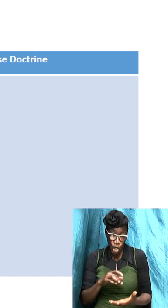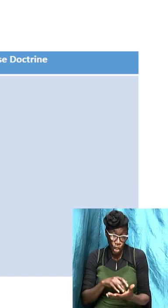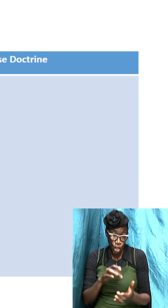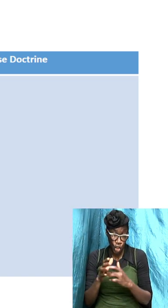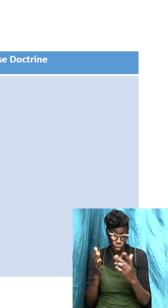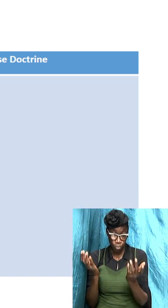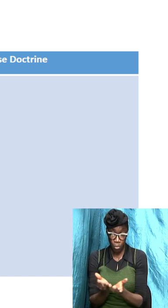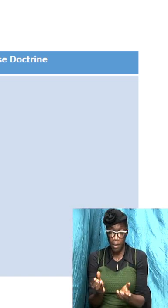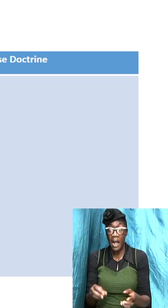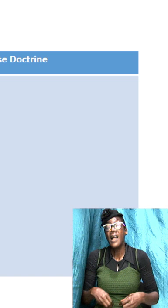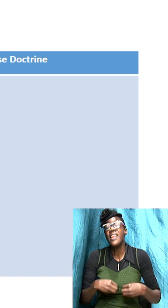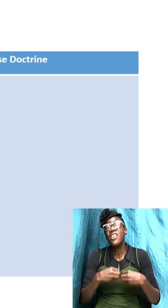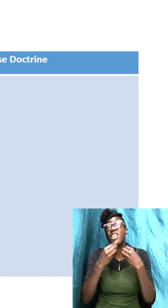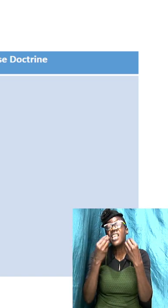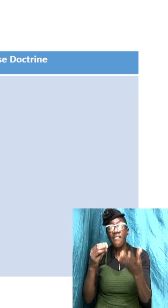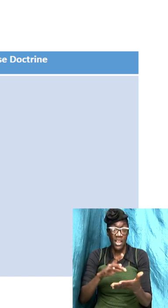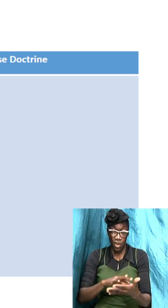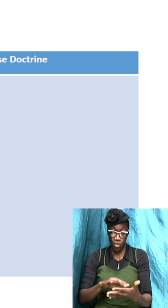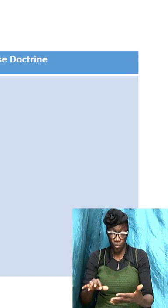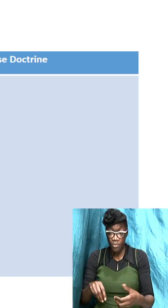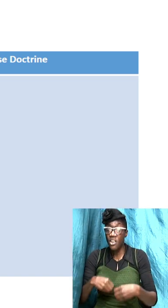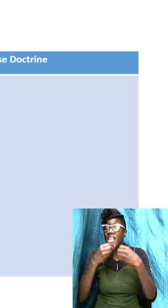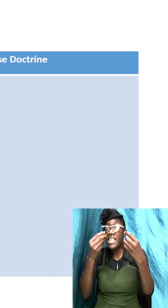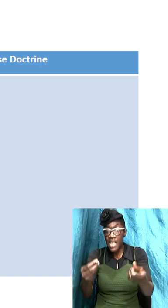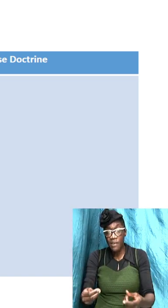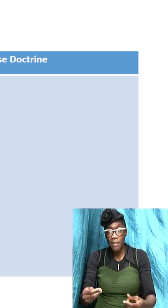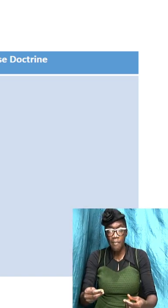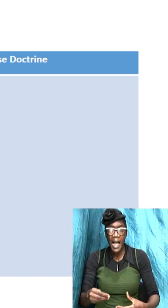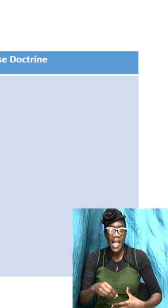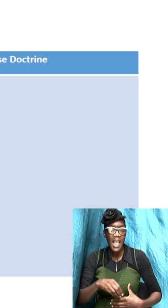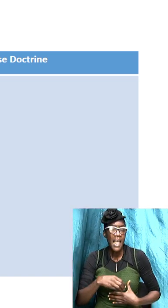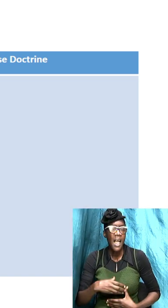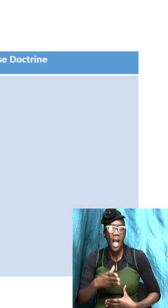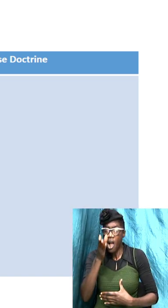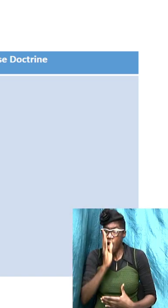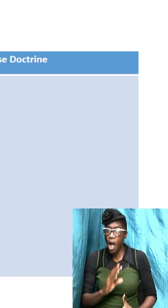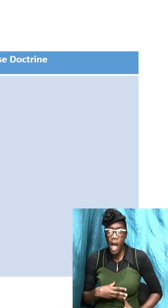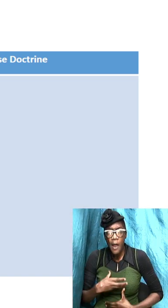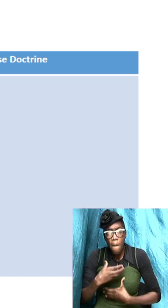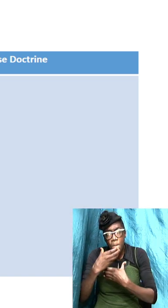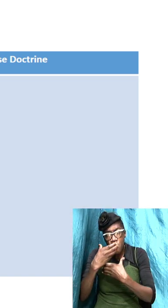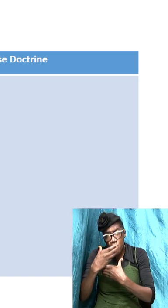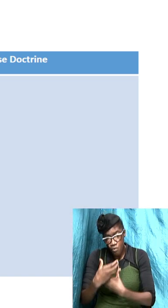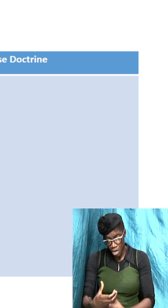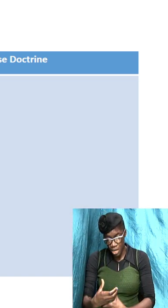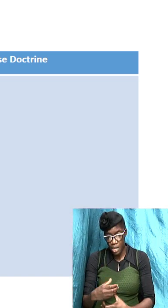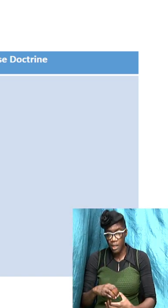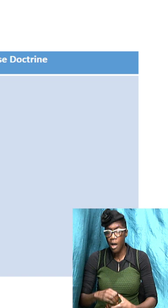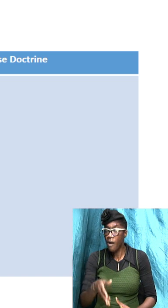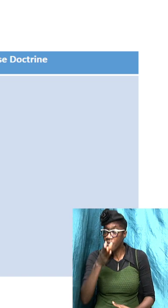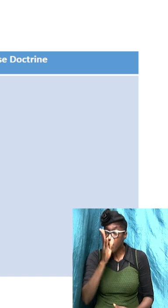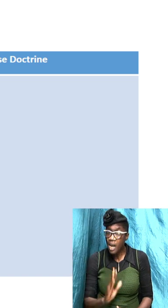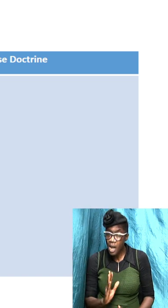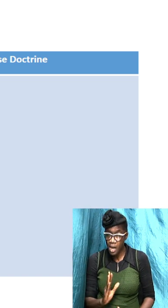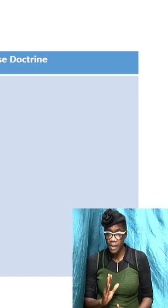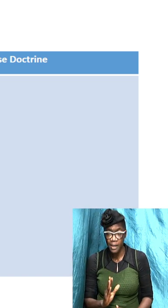God breathed it into men and they wrote as they were impressed by the Holy Ghost